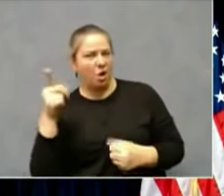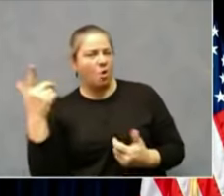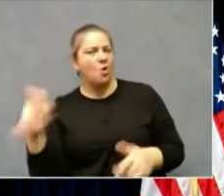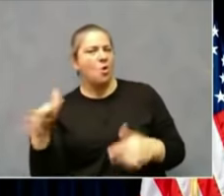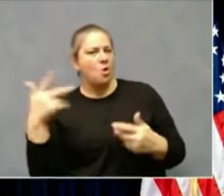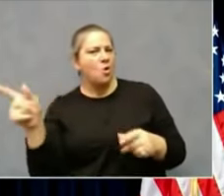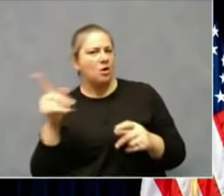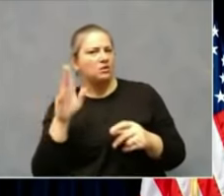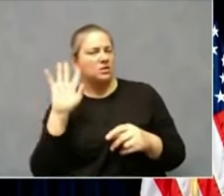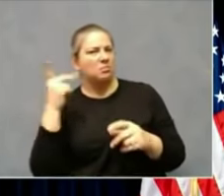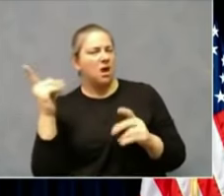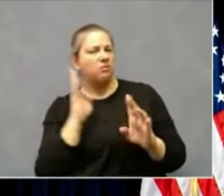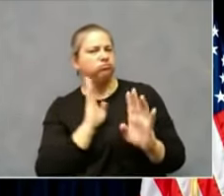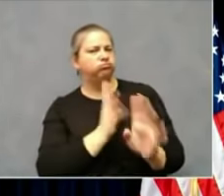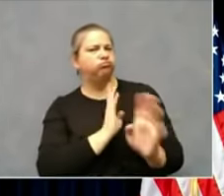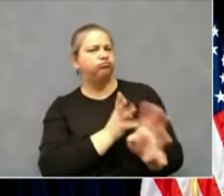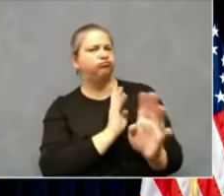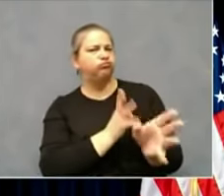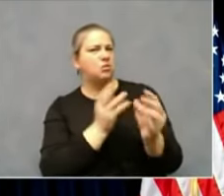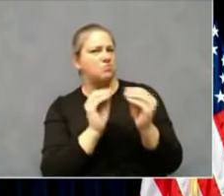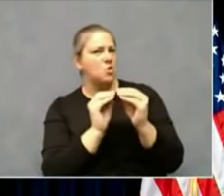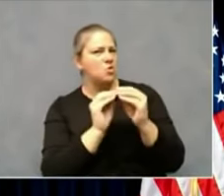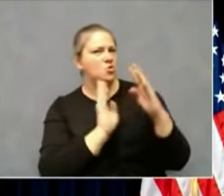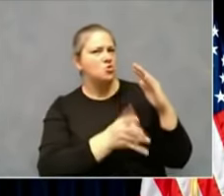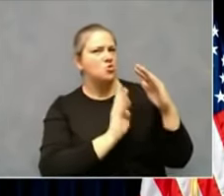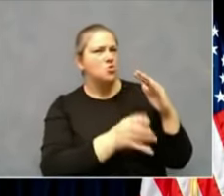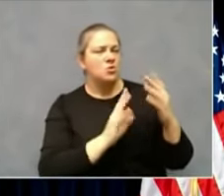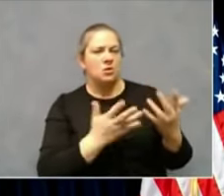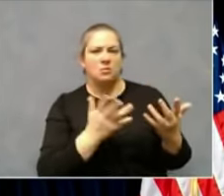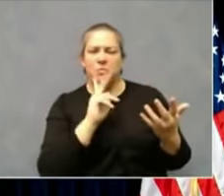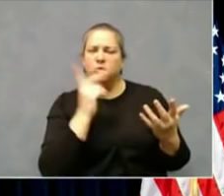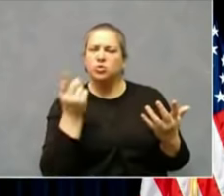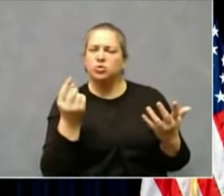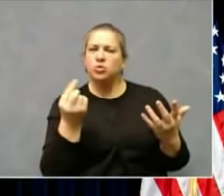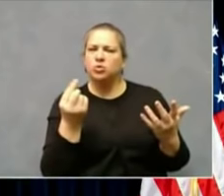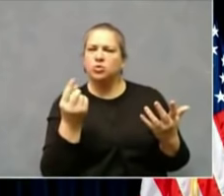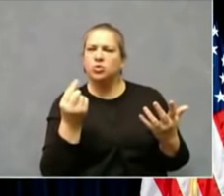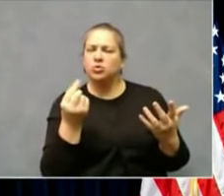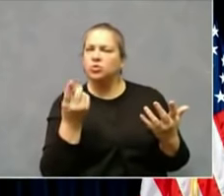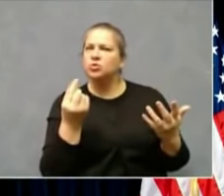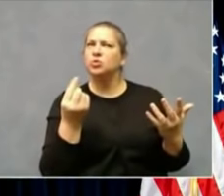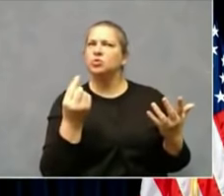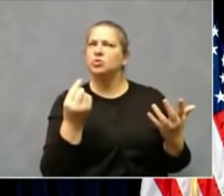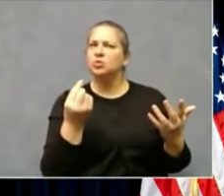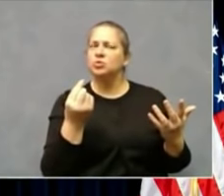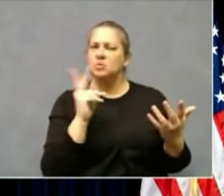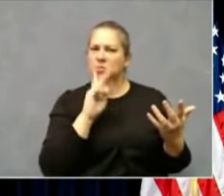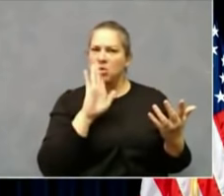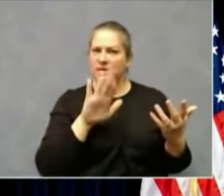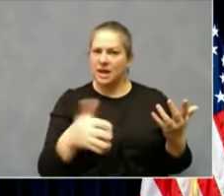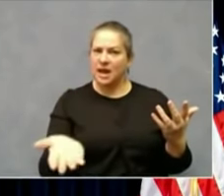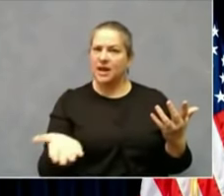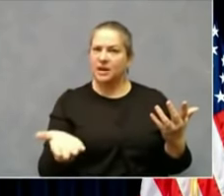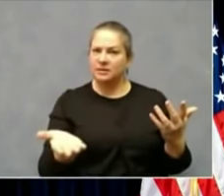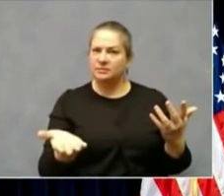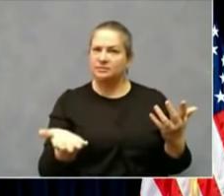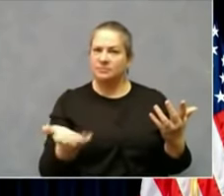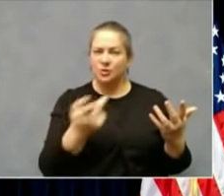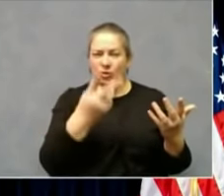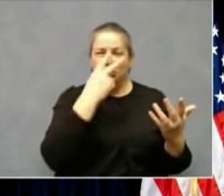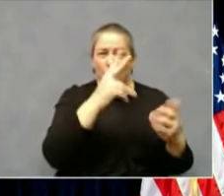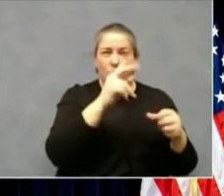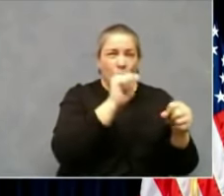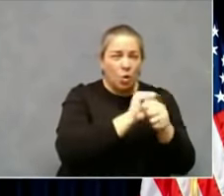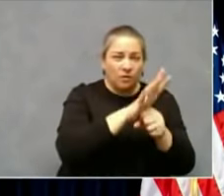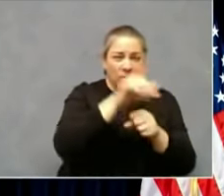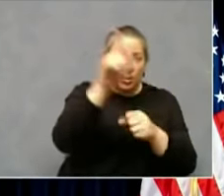is not only more people die, but more people die than they have to. That's how this virus works. We saw it in New York. We saw it in Florida. We